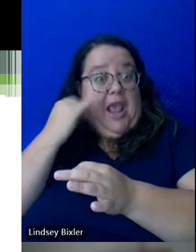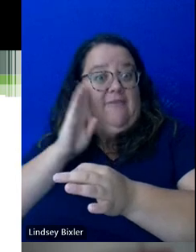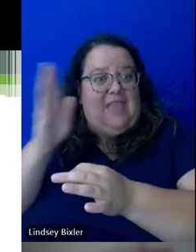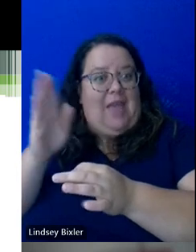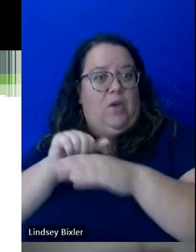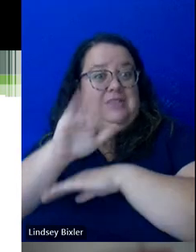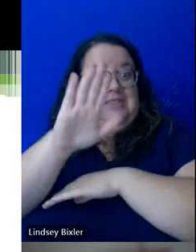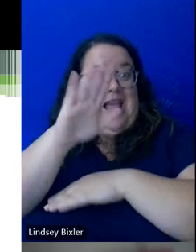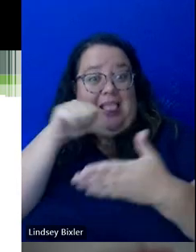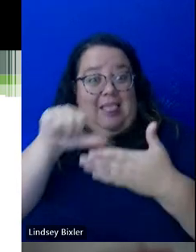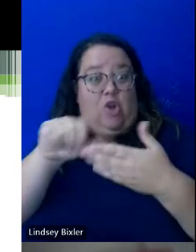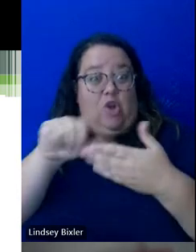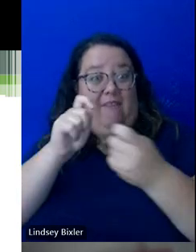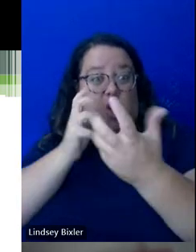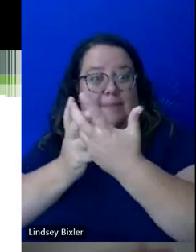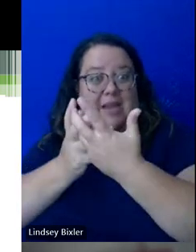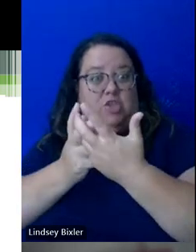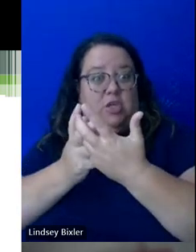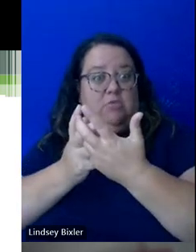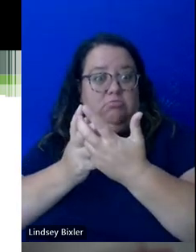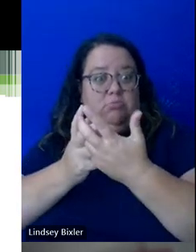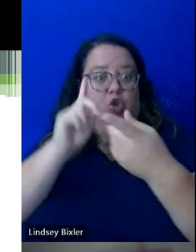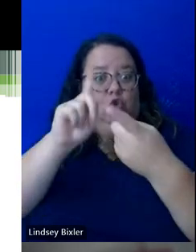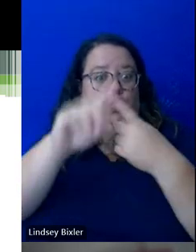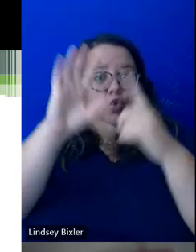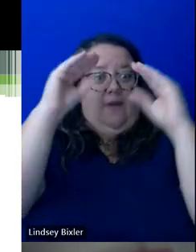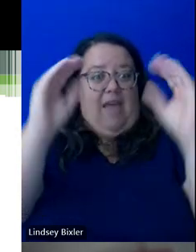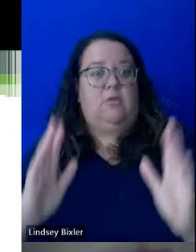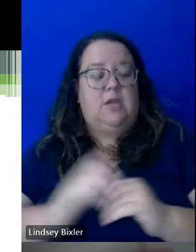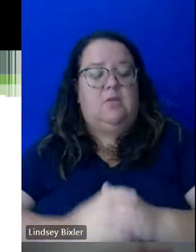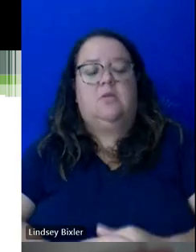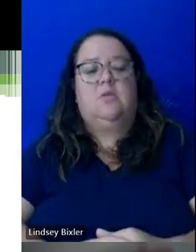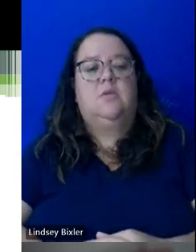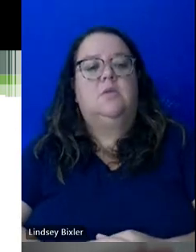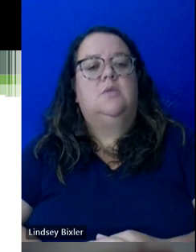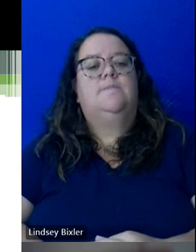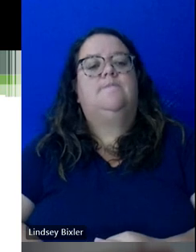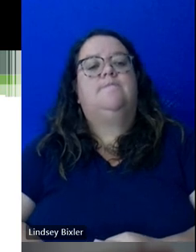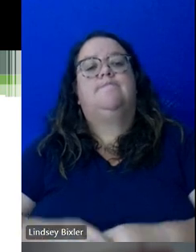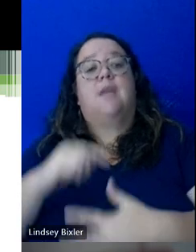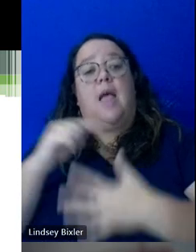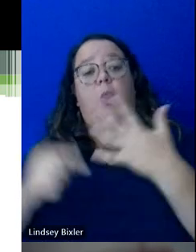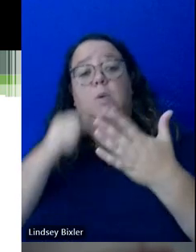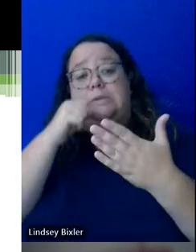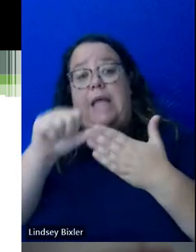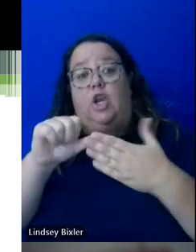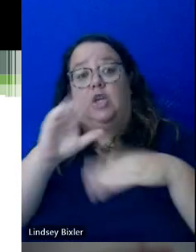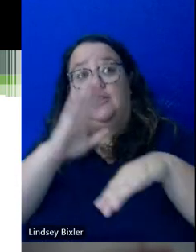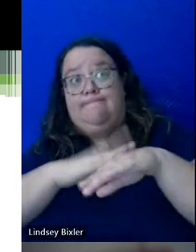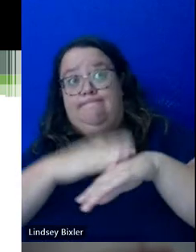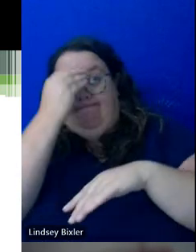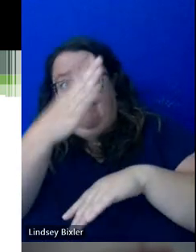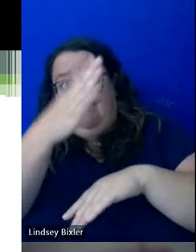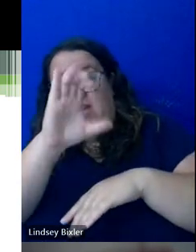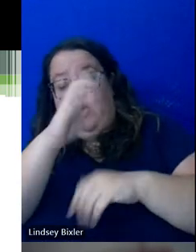send a letter of accommodation to their faculty. And these letters are what tell the faculty what